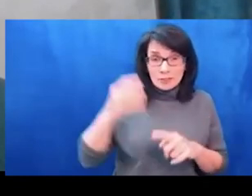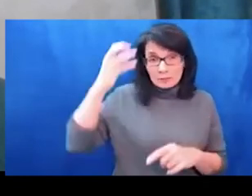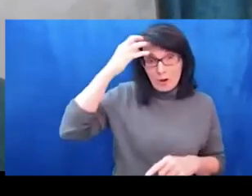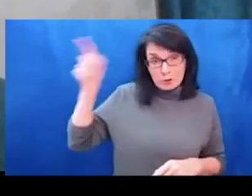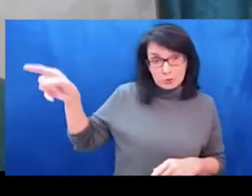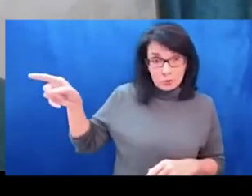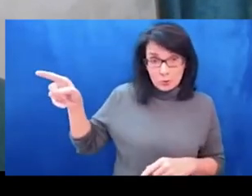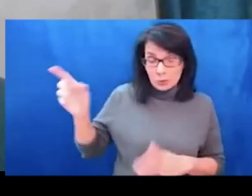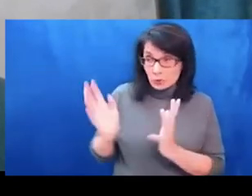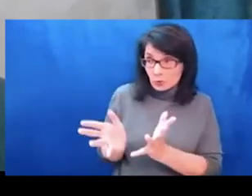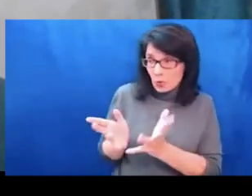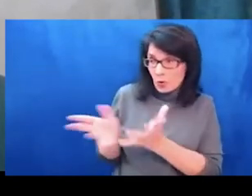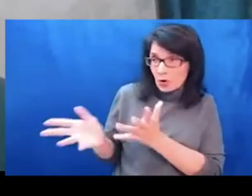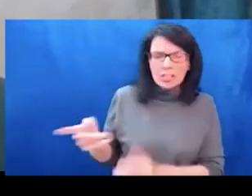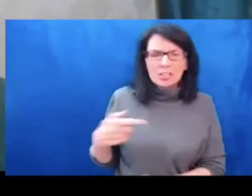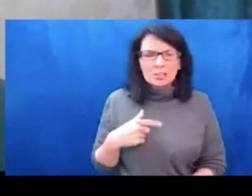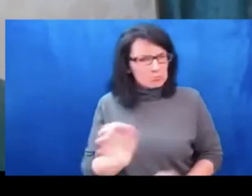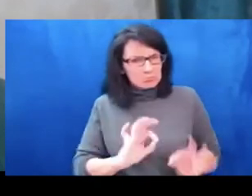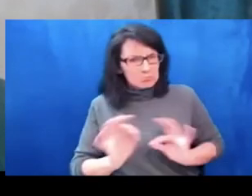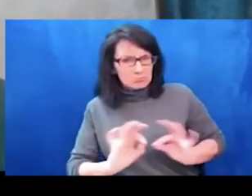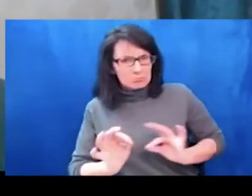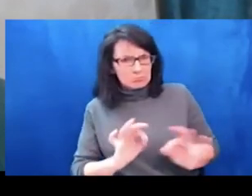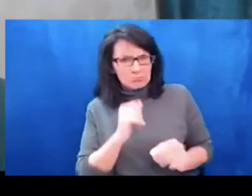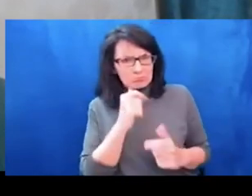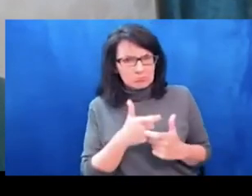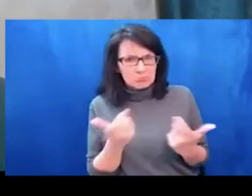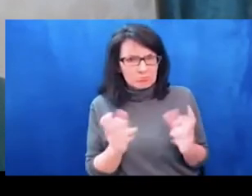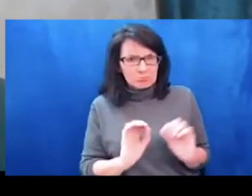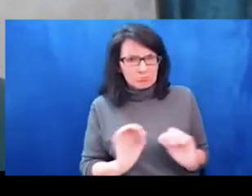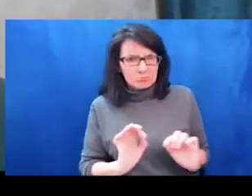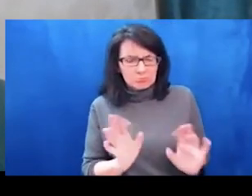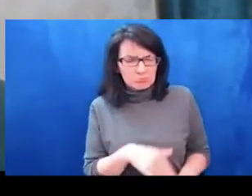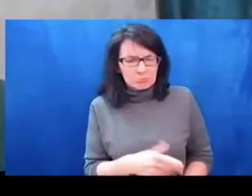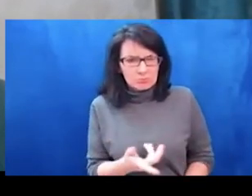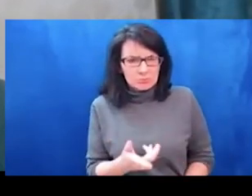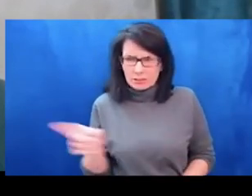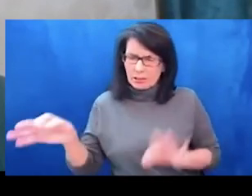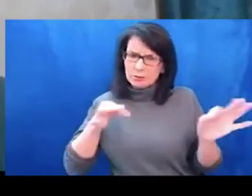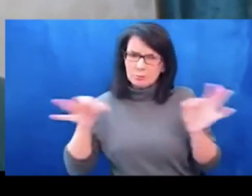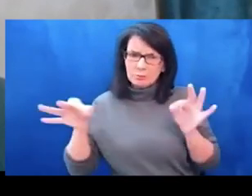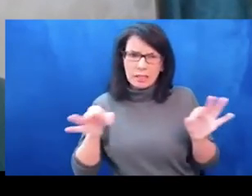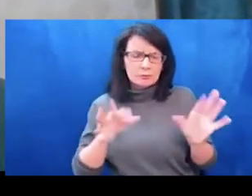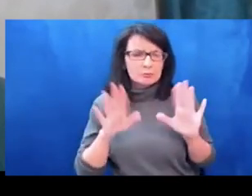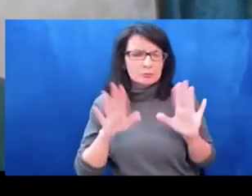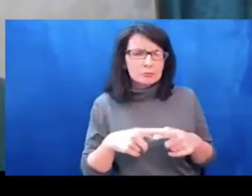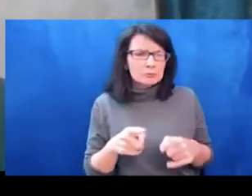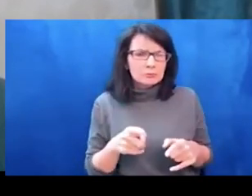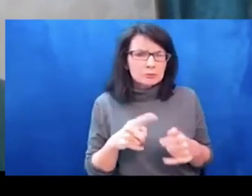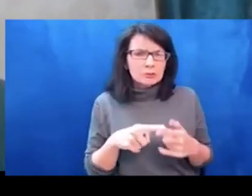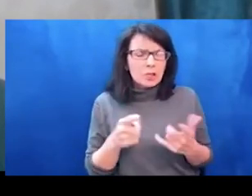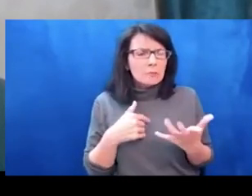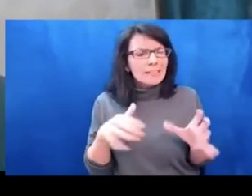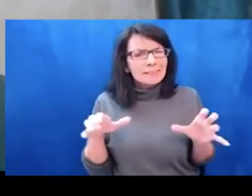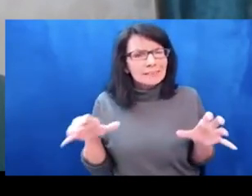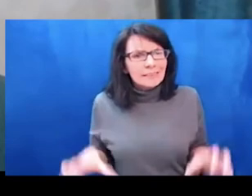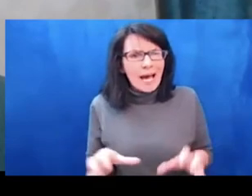convinced that Russia is the victim that and it needs protect. It's the one that needs protection.